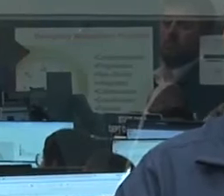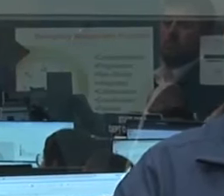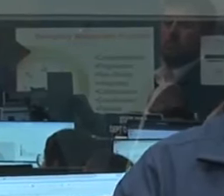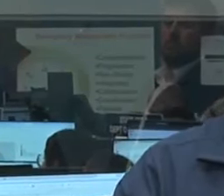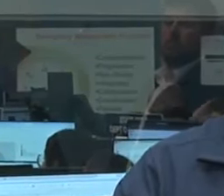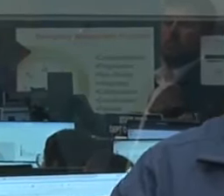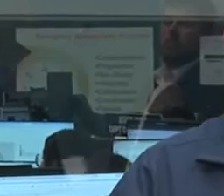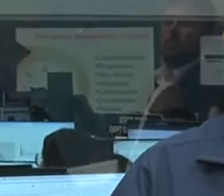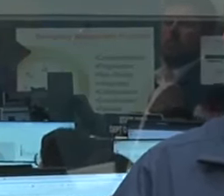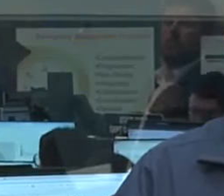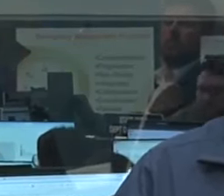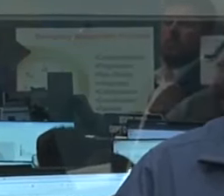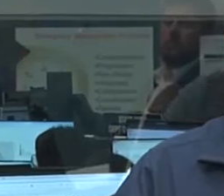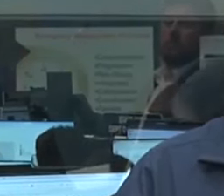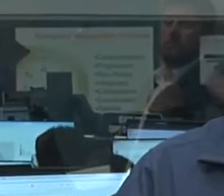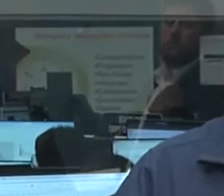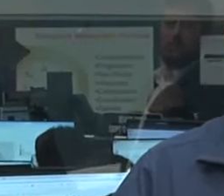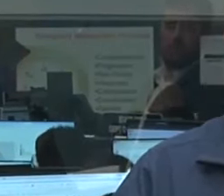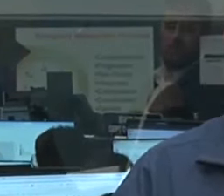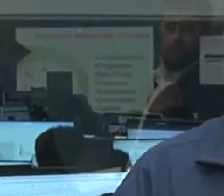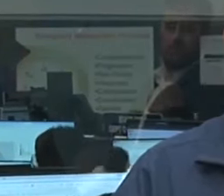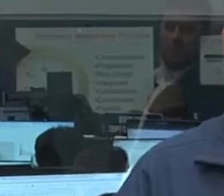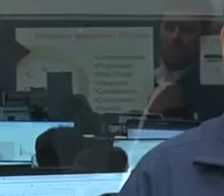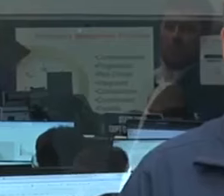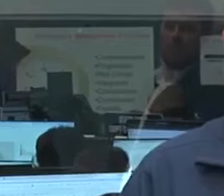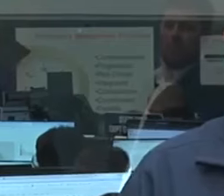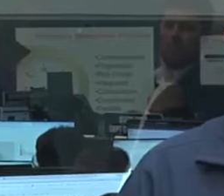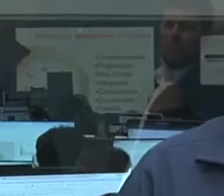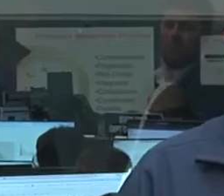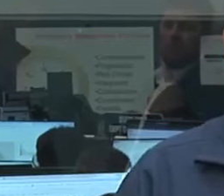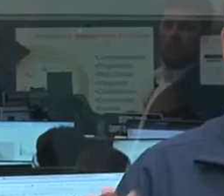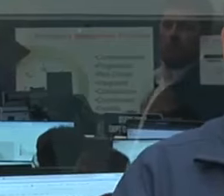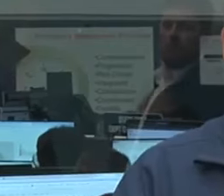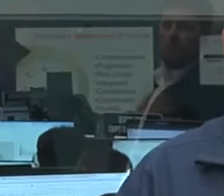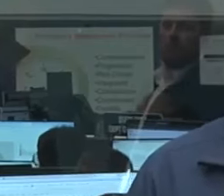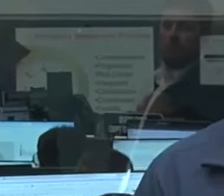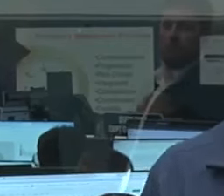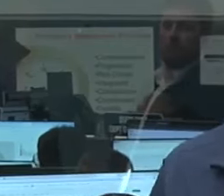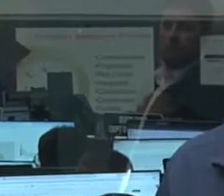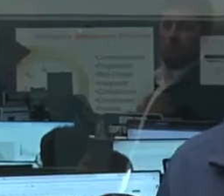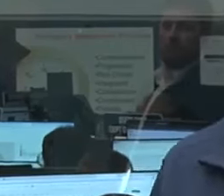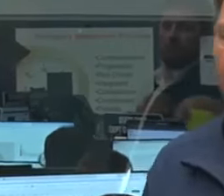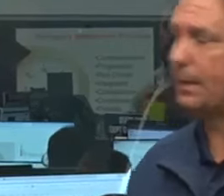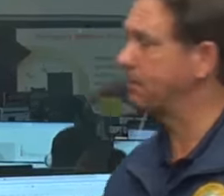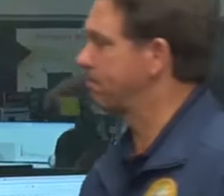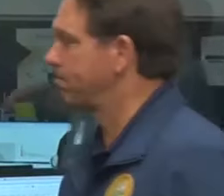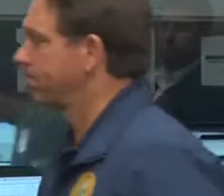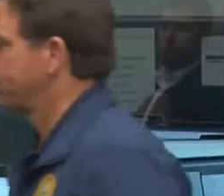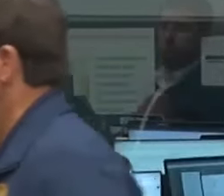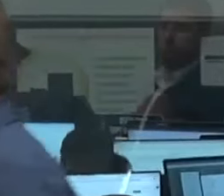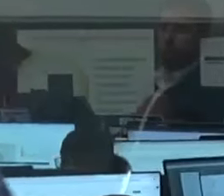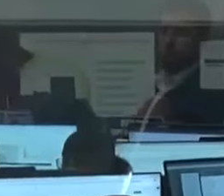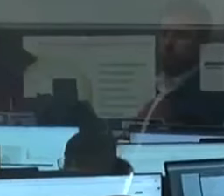Florida. But we're going to see this is to be a multiple day event in terms of the amount of water it's going to hit the state.